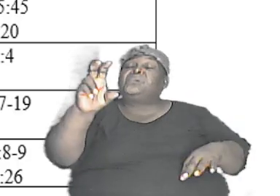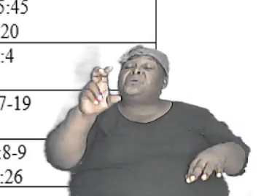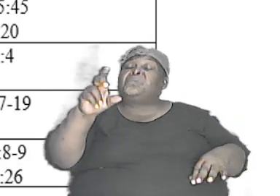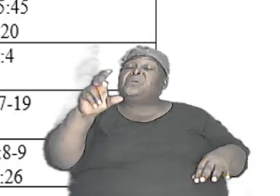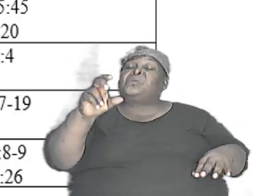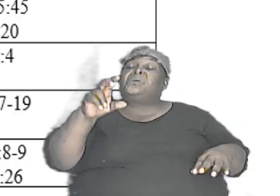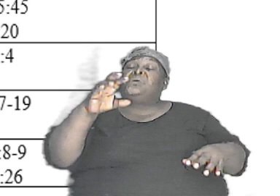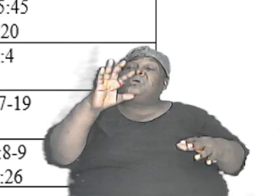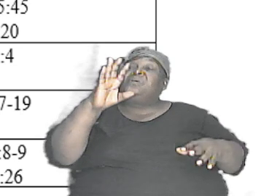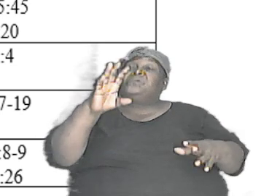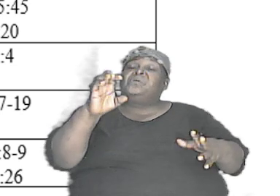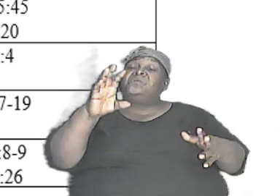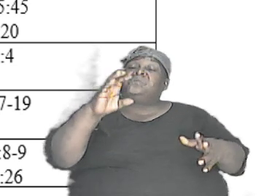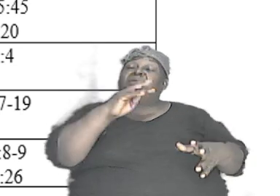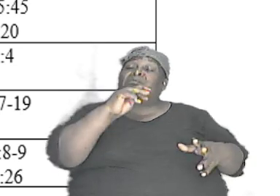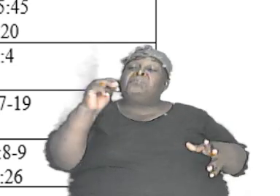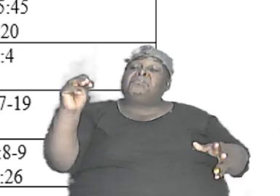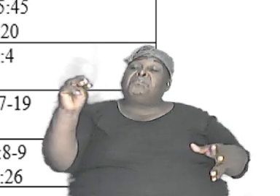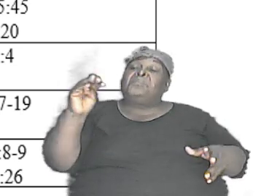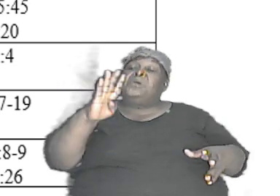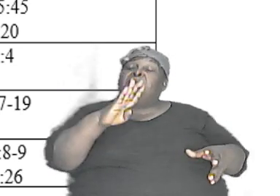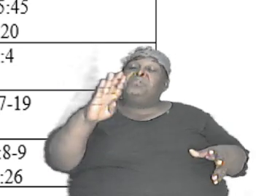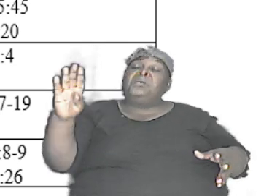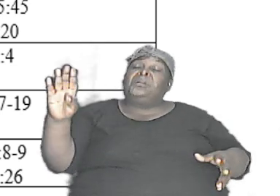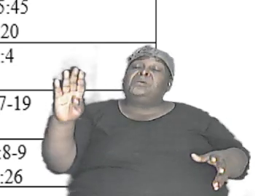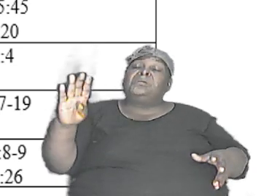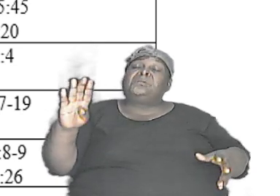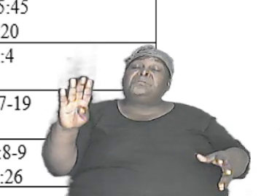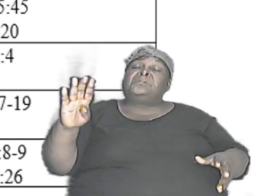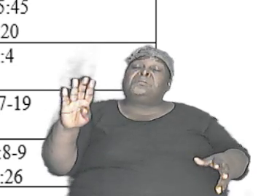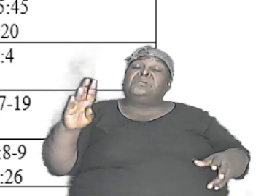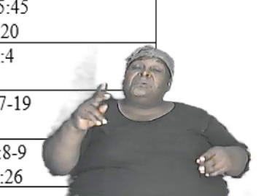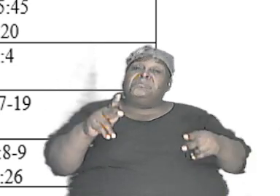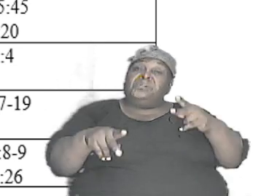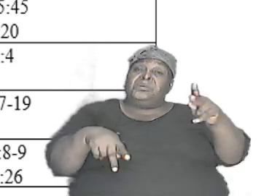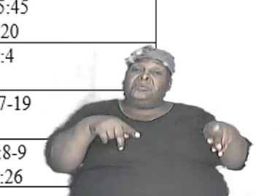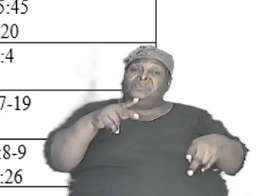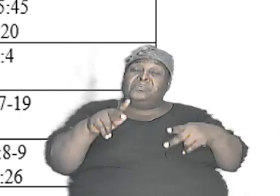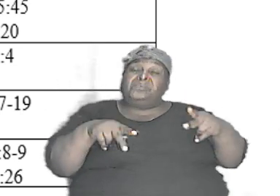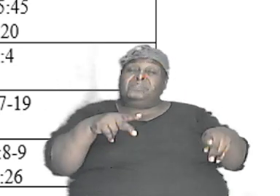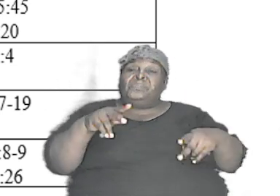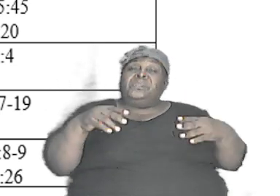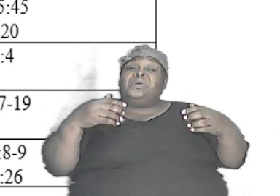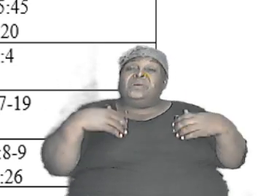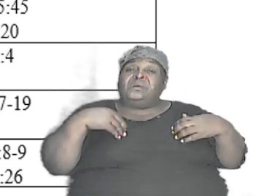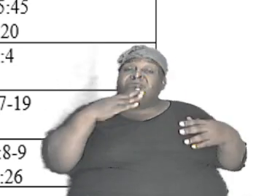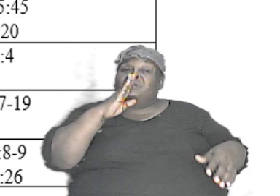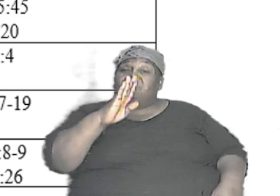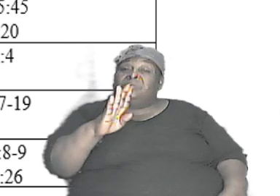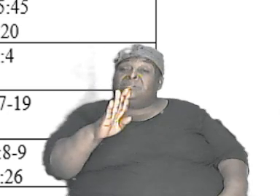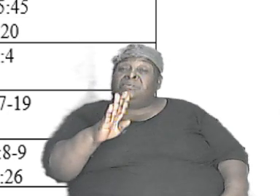thousand till it reached a million till it reached a billion then there has to be